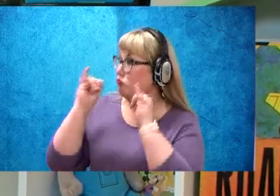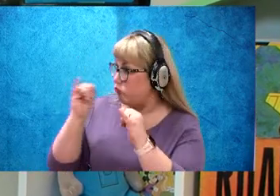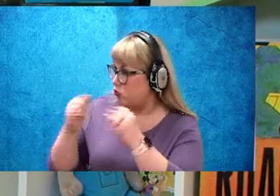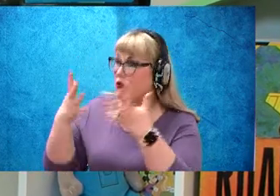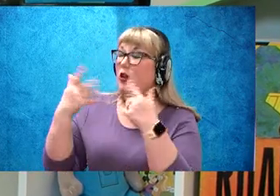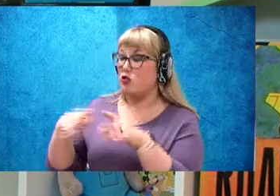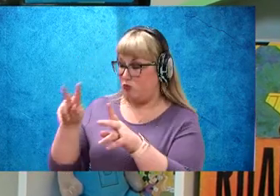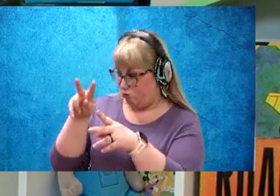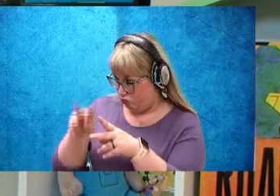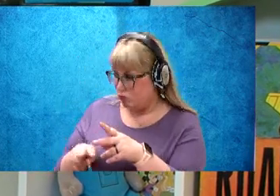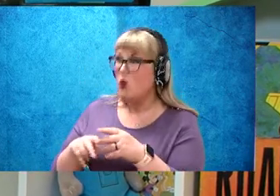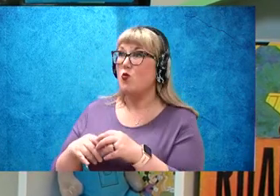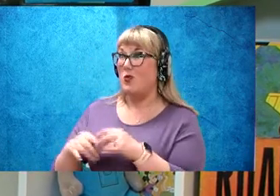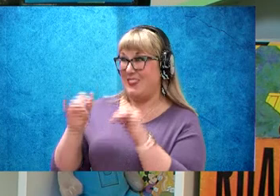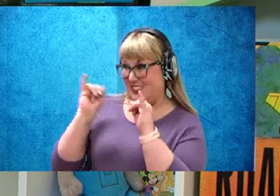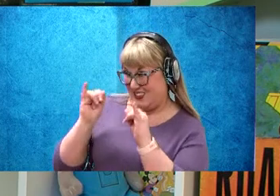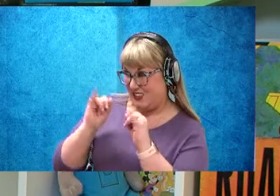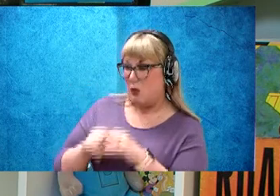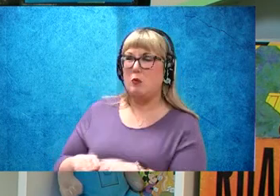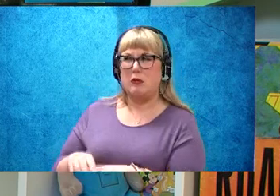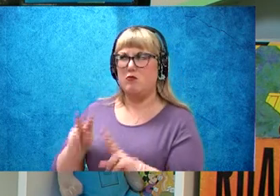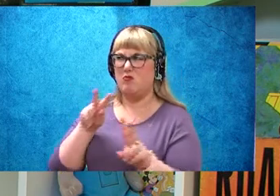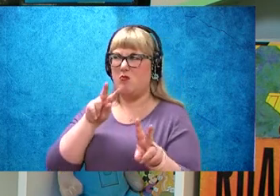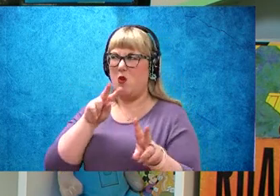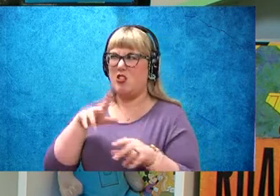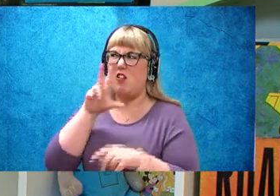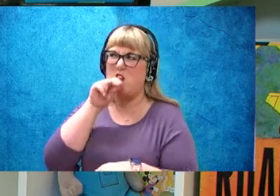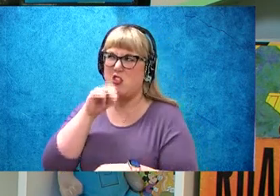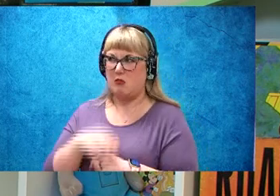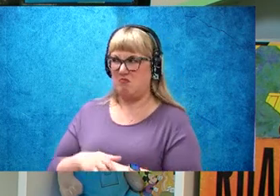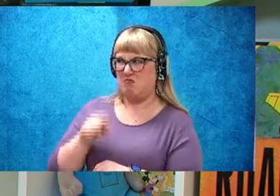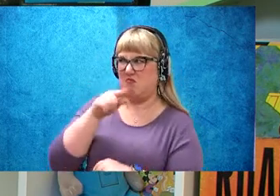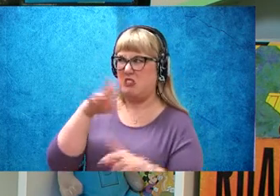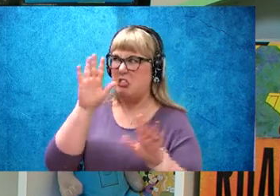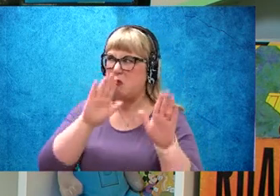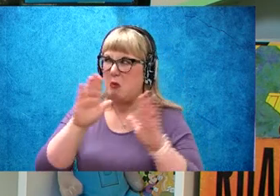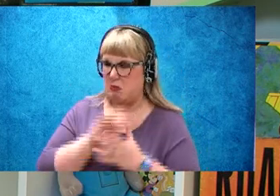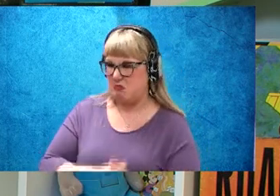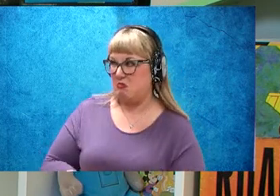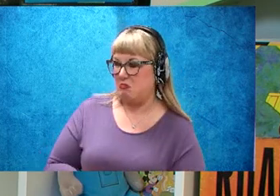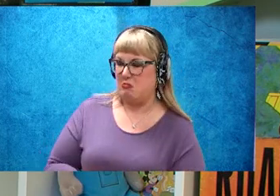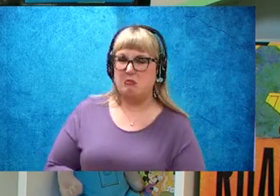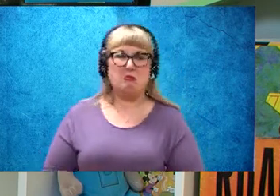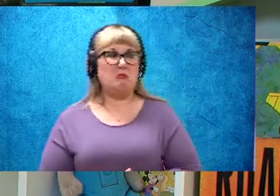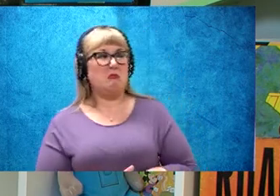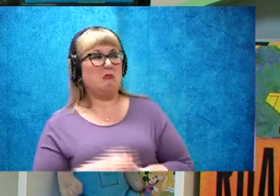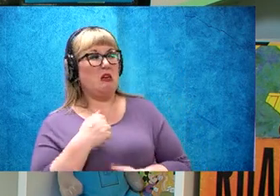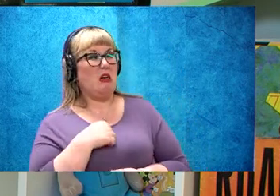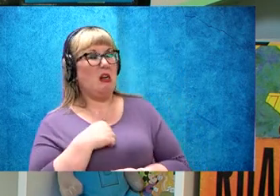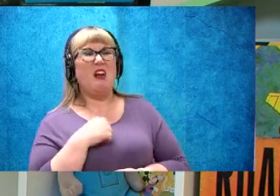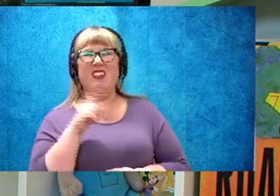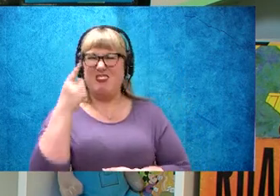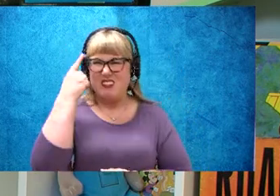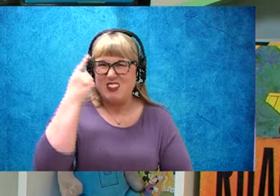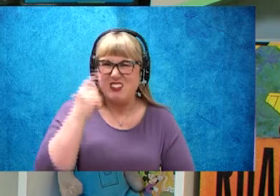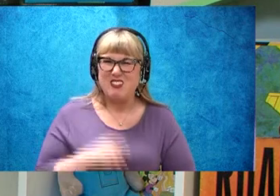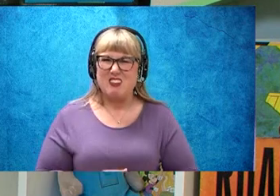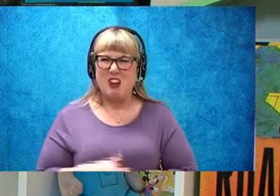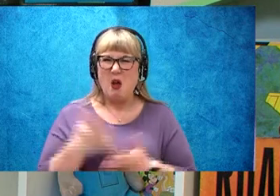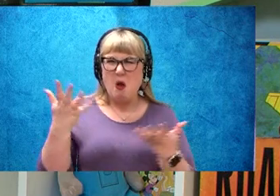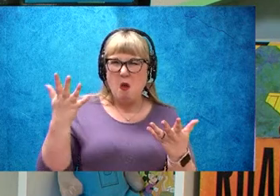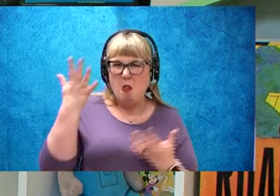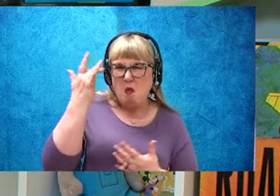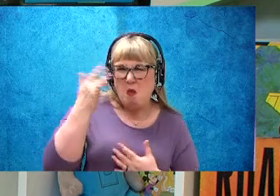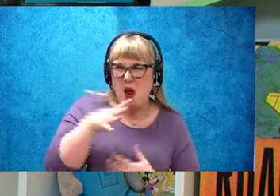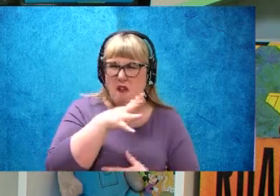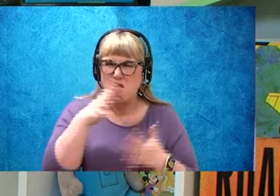be fine, but keep an eye on duck, he is trouble, hmm, I have a question, why does Farmer Brown say to